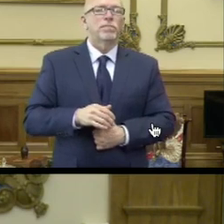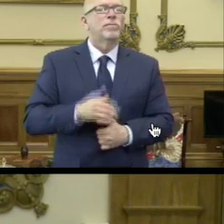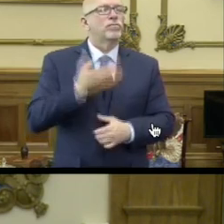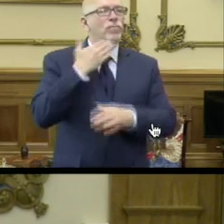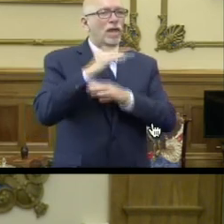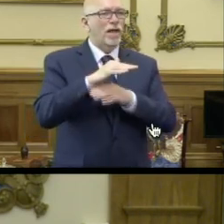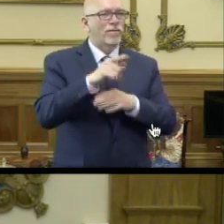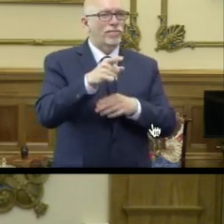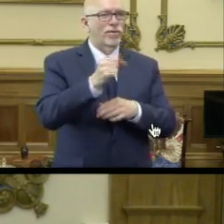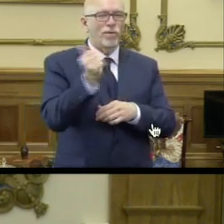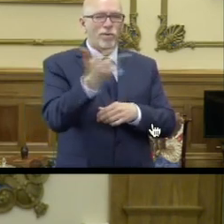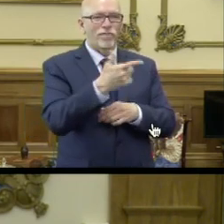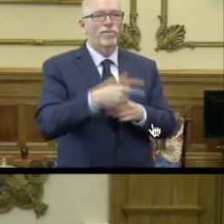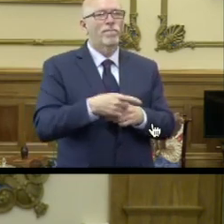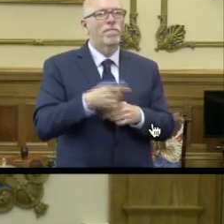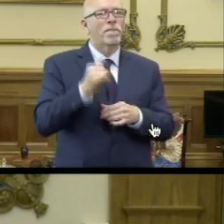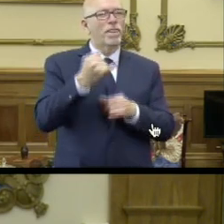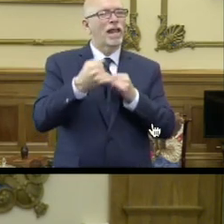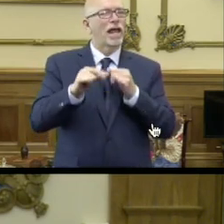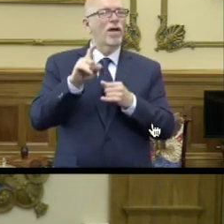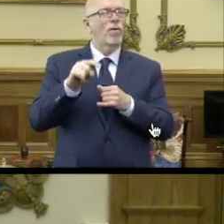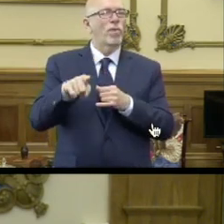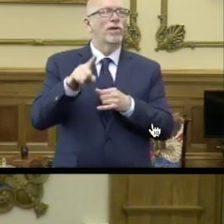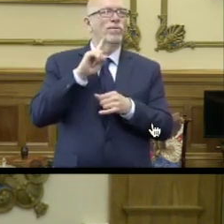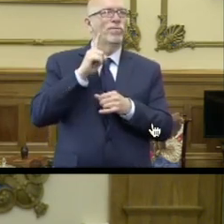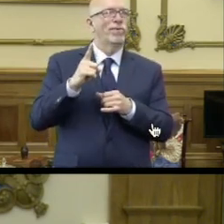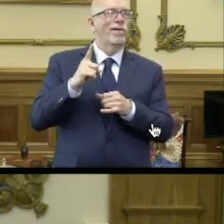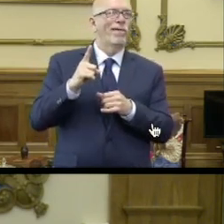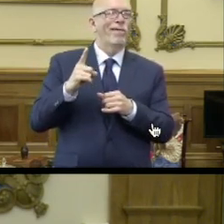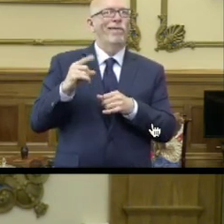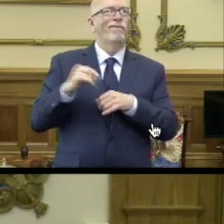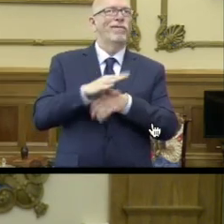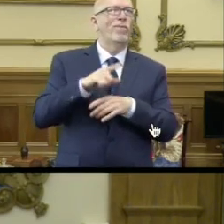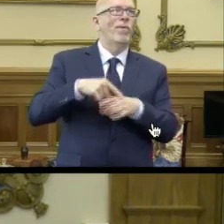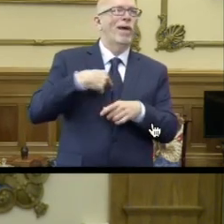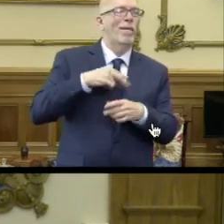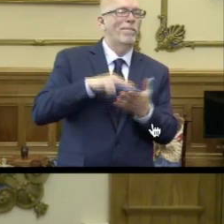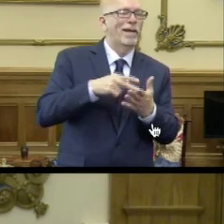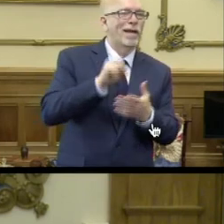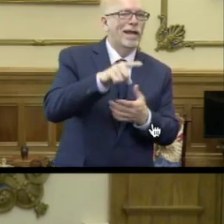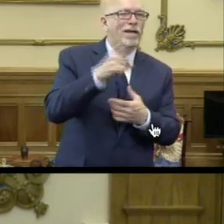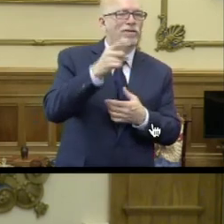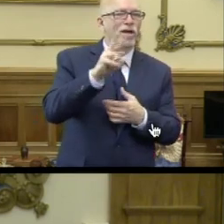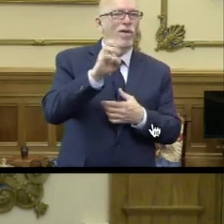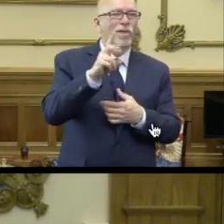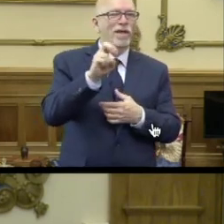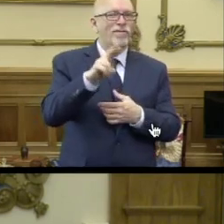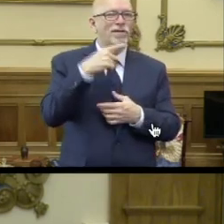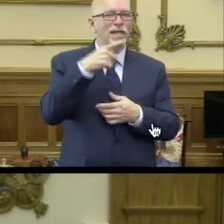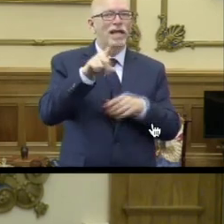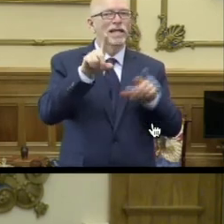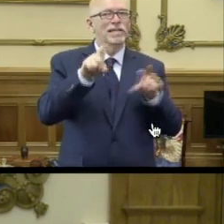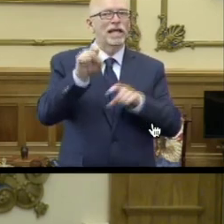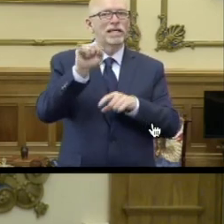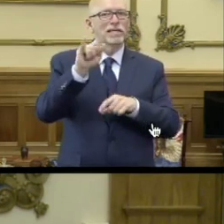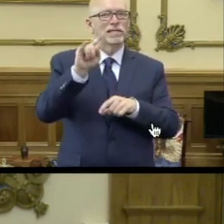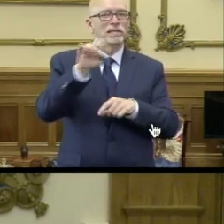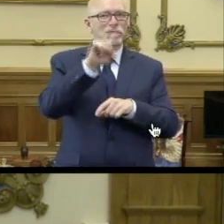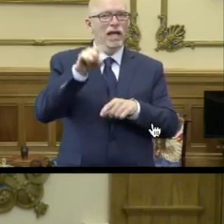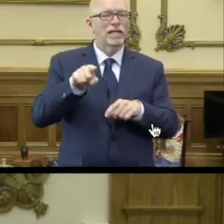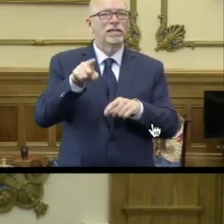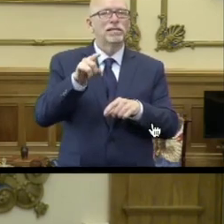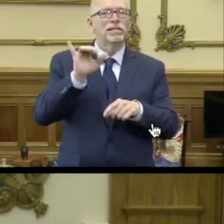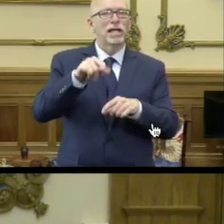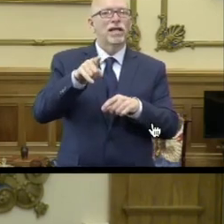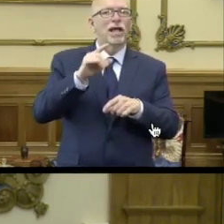Good afternoon, all of you. That last question kind of got into what I was going to delve into. I heard Dr. Weaver cite the testing sites will let us know what our